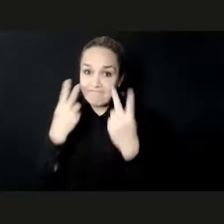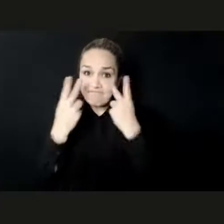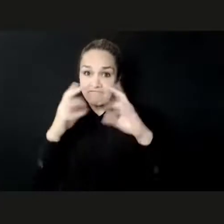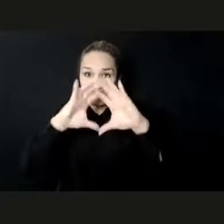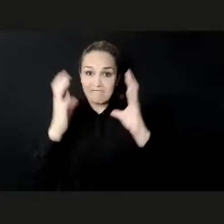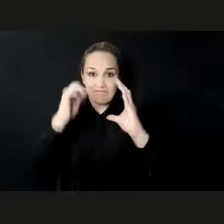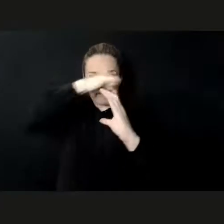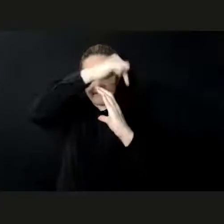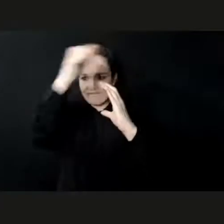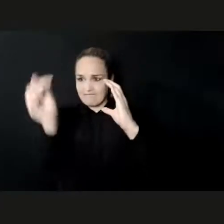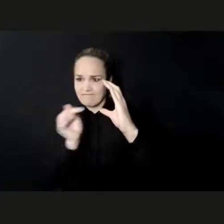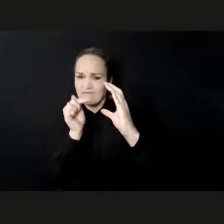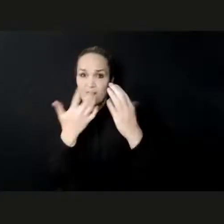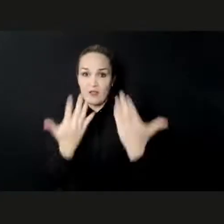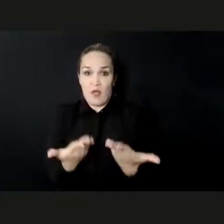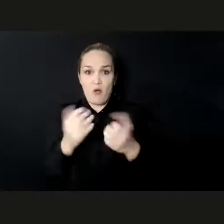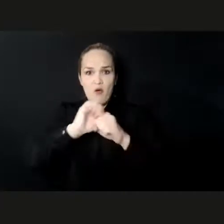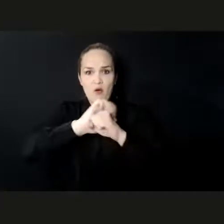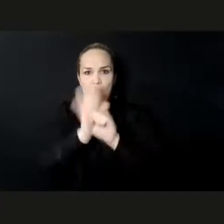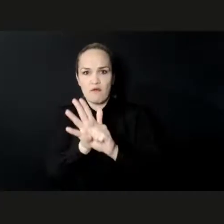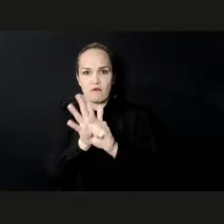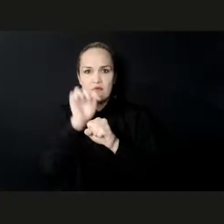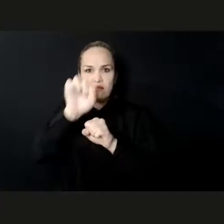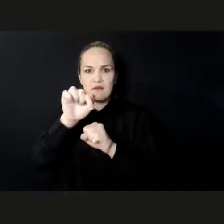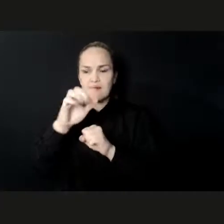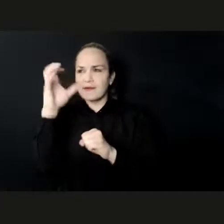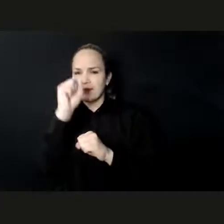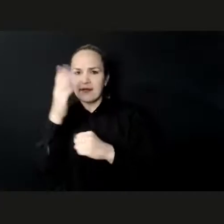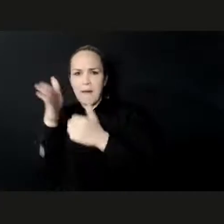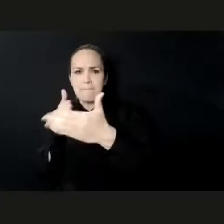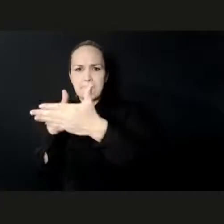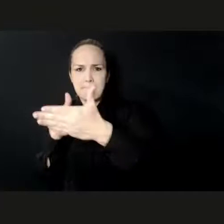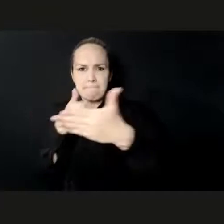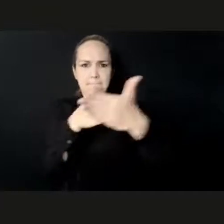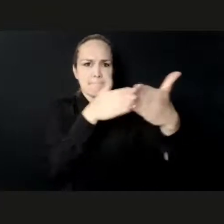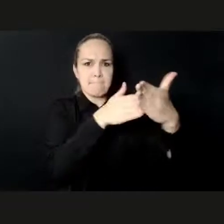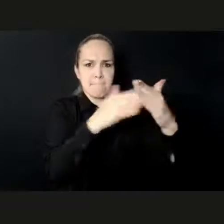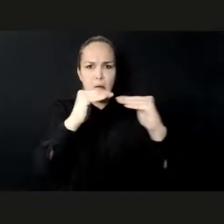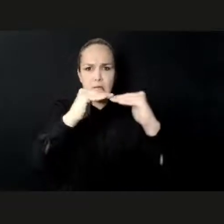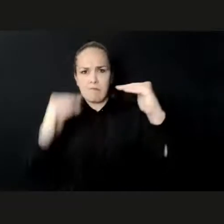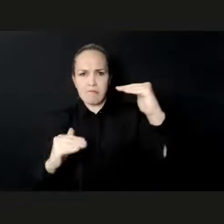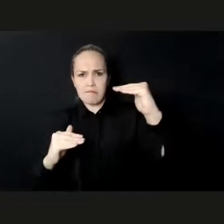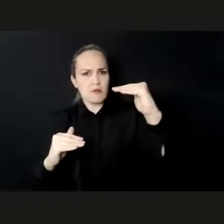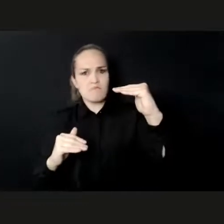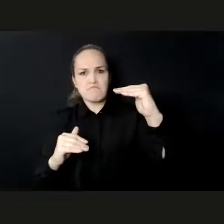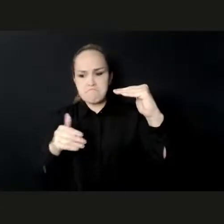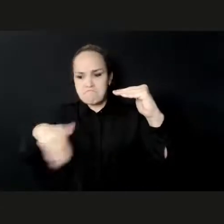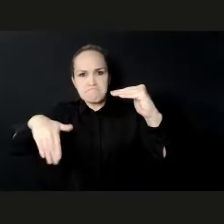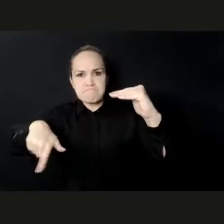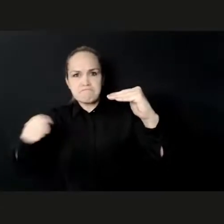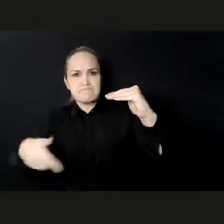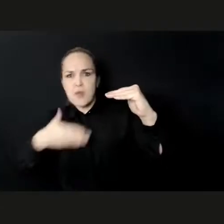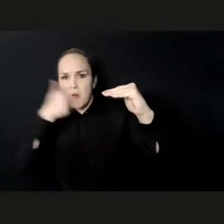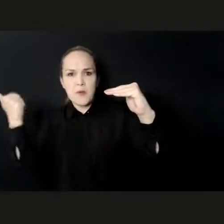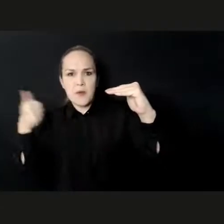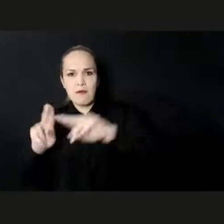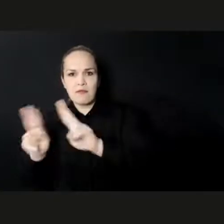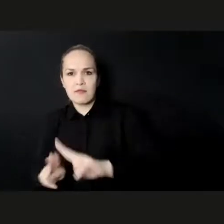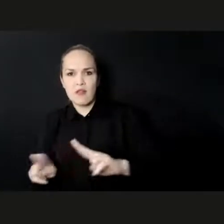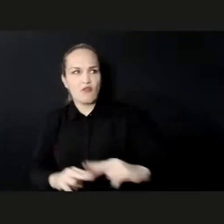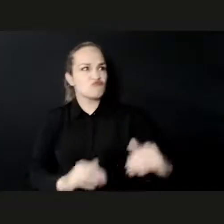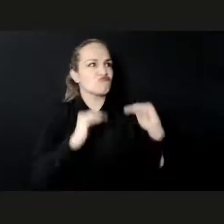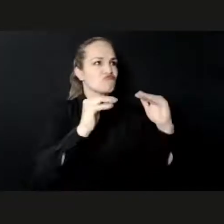of digital divide. In addition, we must cooperate with local partners to address a number of pressing issues,